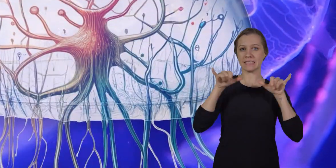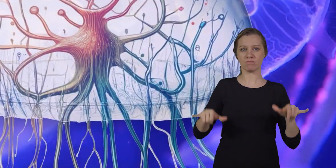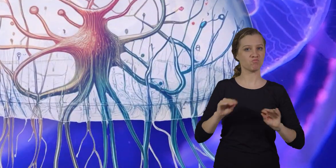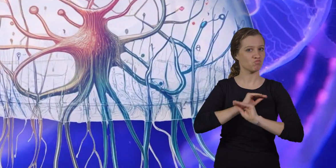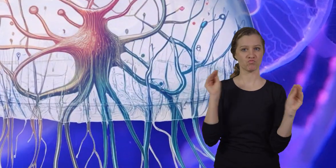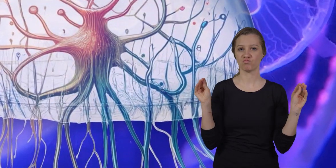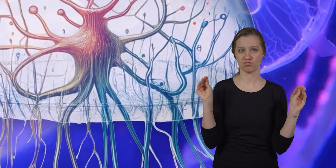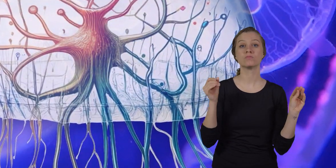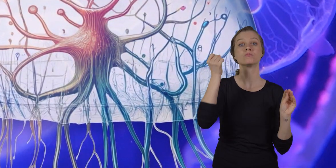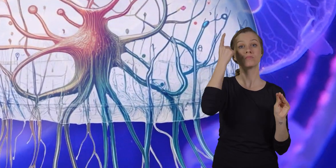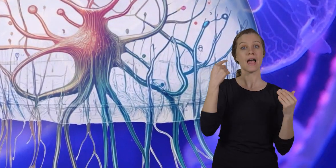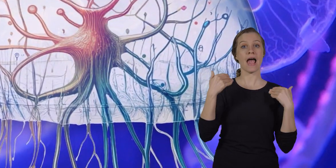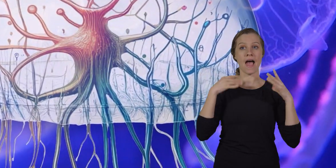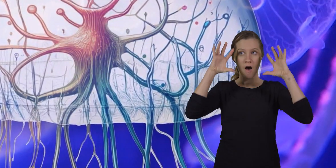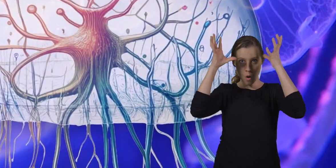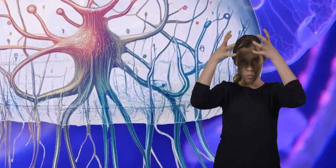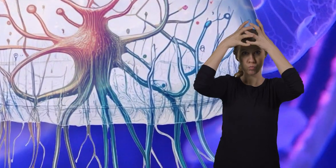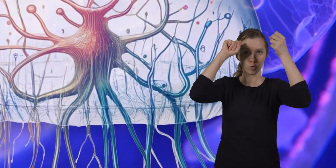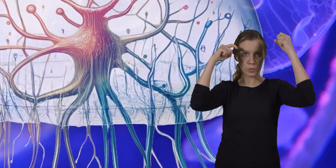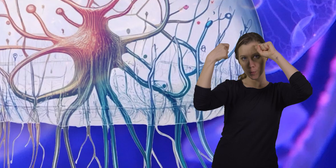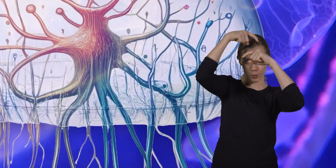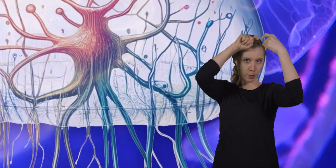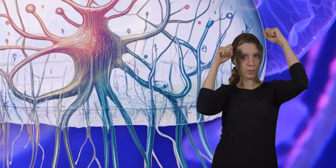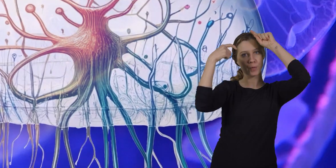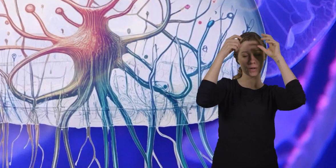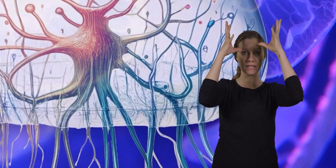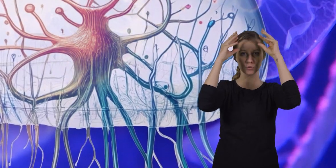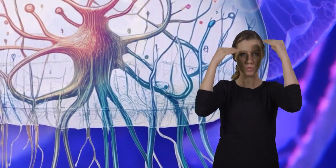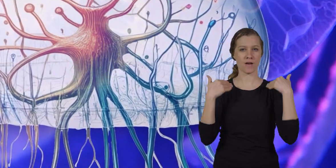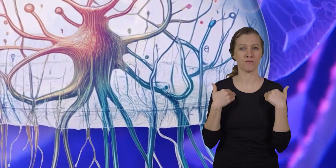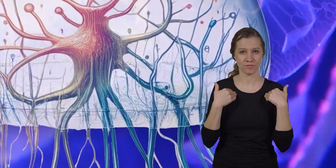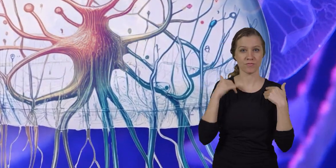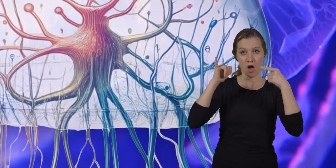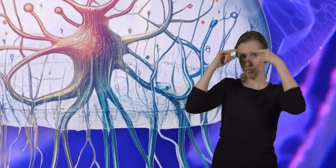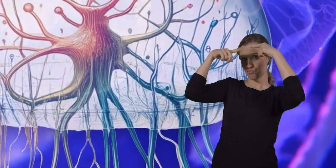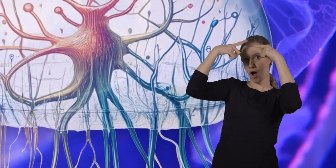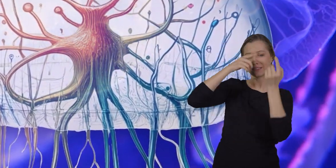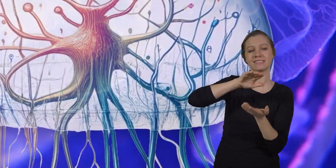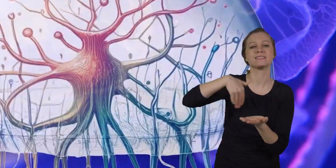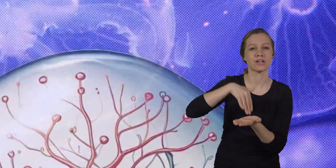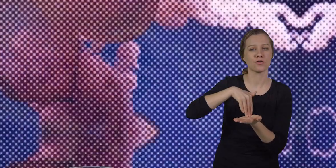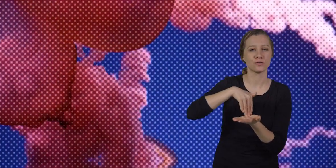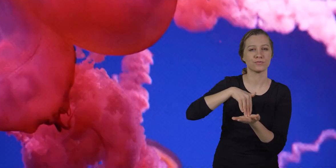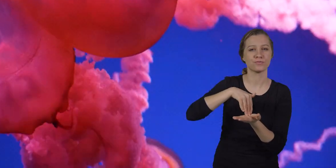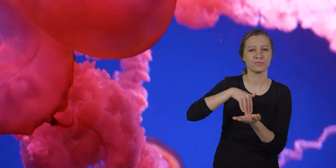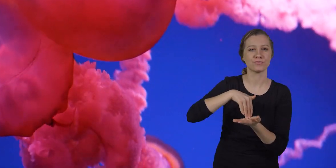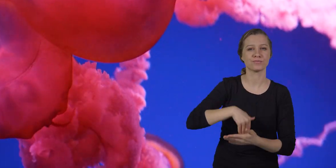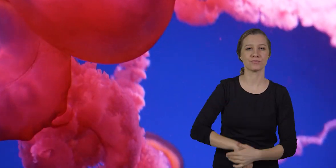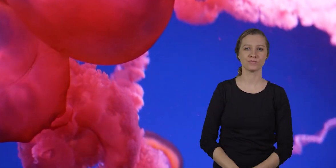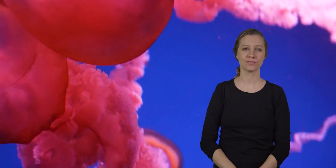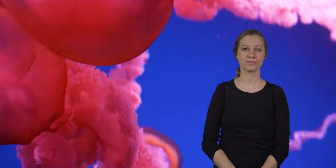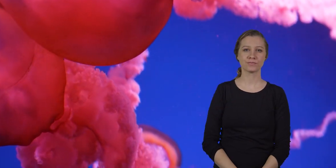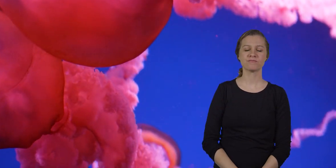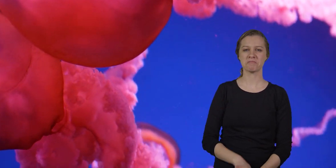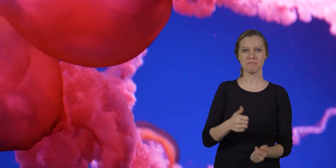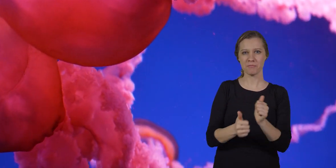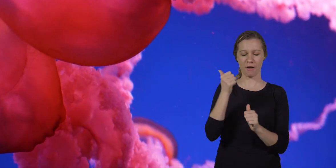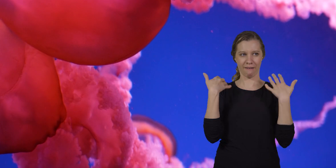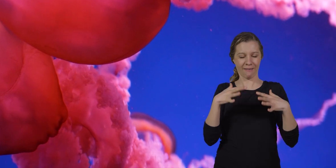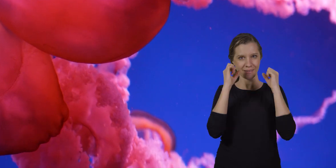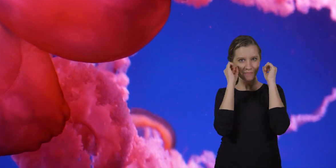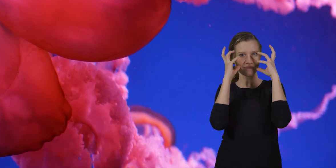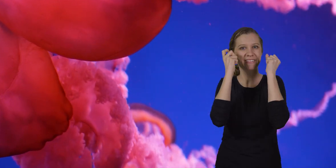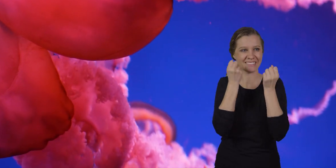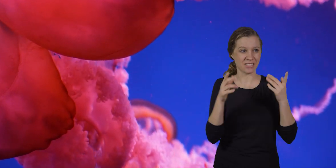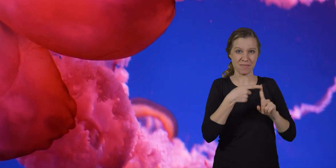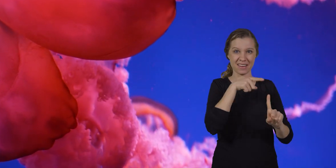they do have a collection of neural tissue that could be a processing center one of the most amazing things about